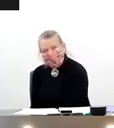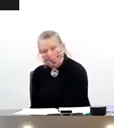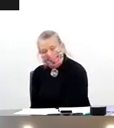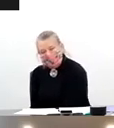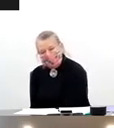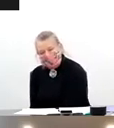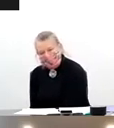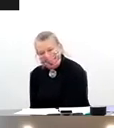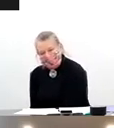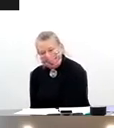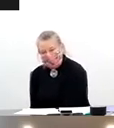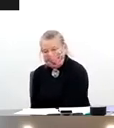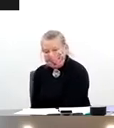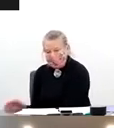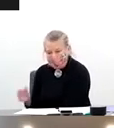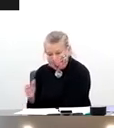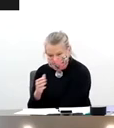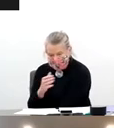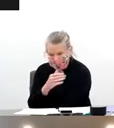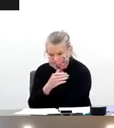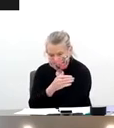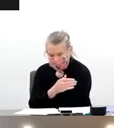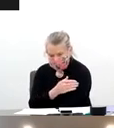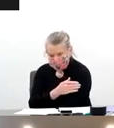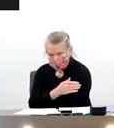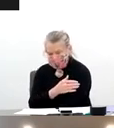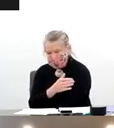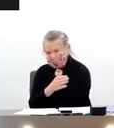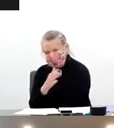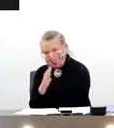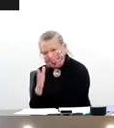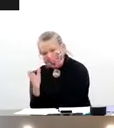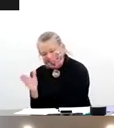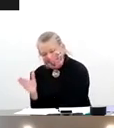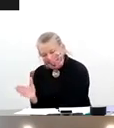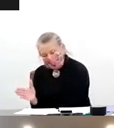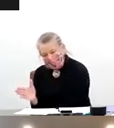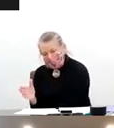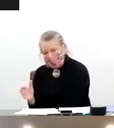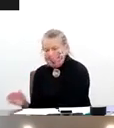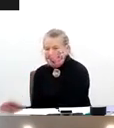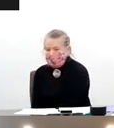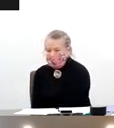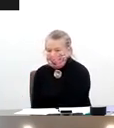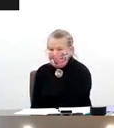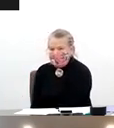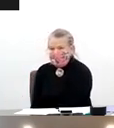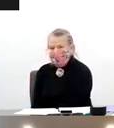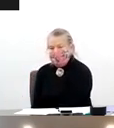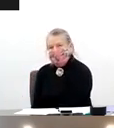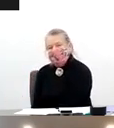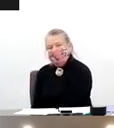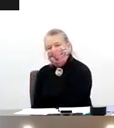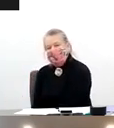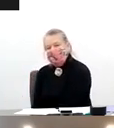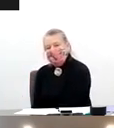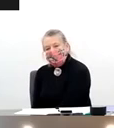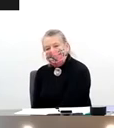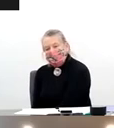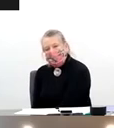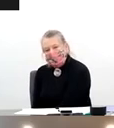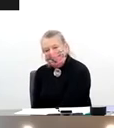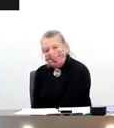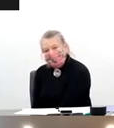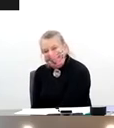came the COVID epidemic and he has, in addition to pertussis, really applied his knowledge to really, uh,